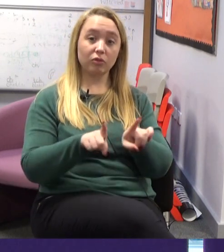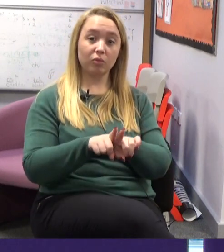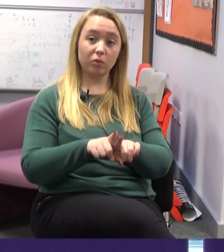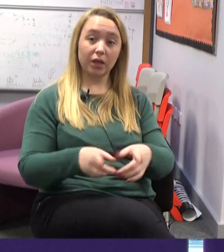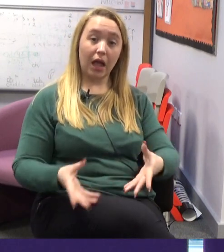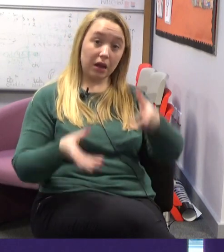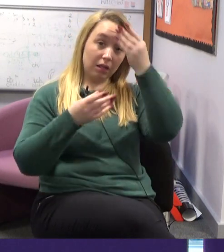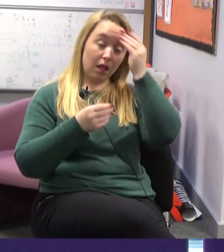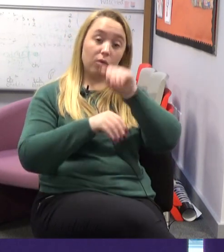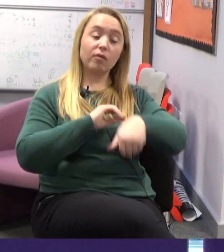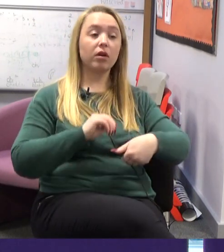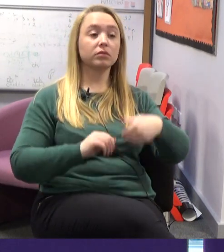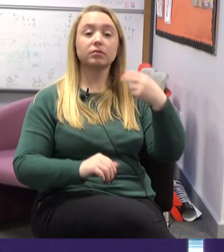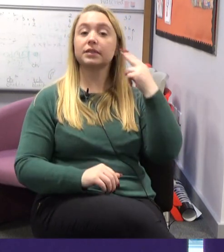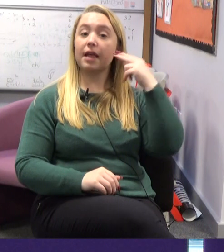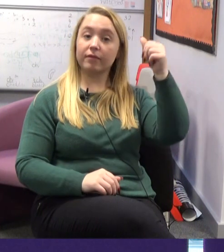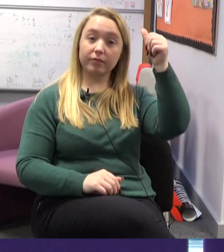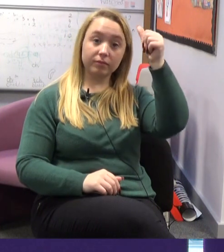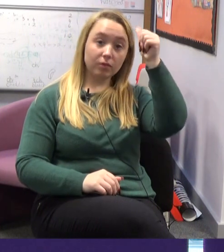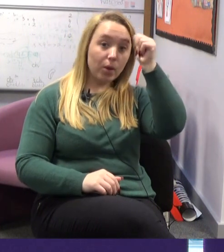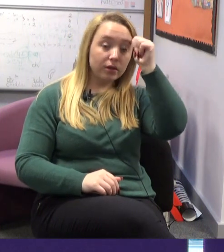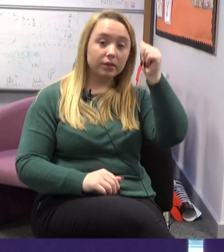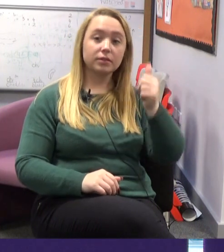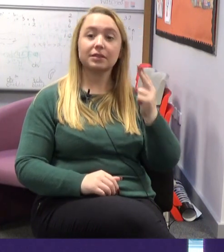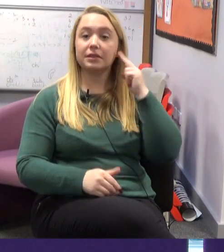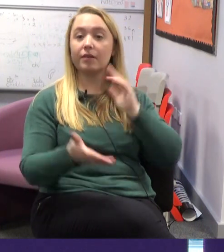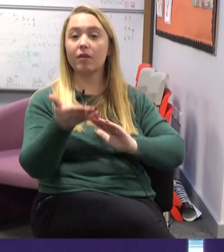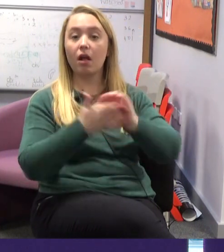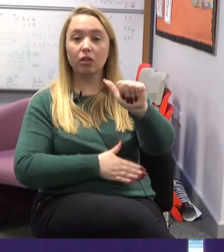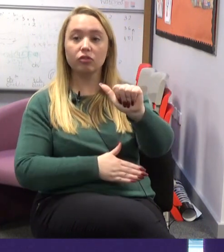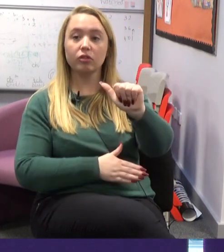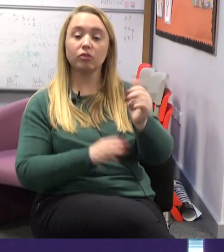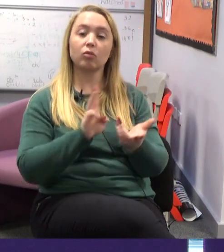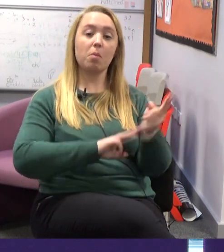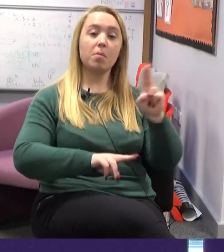And also, I think, just learning a bit more about deaf culture, deaf awareness.